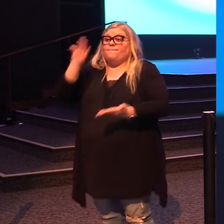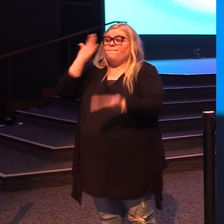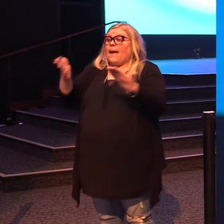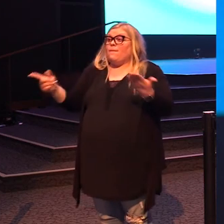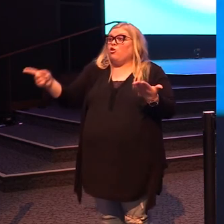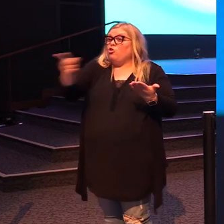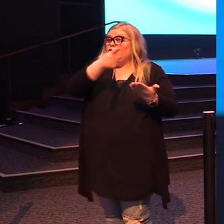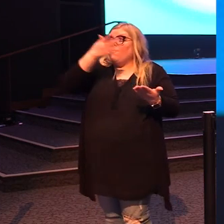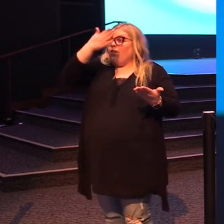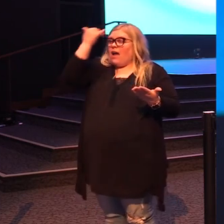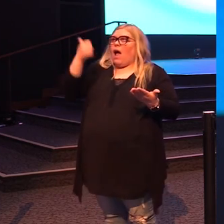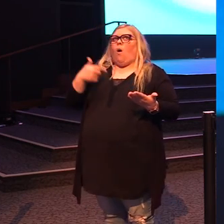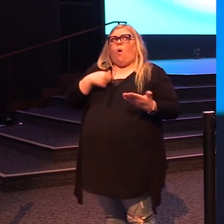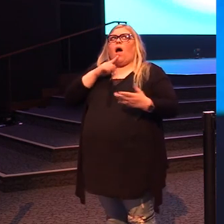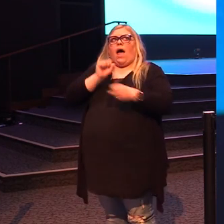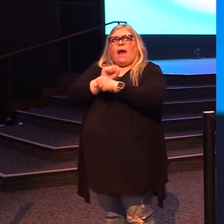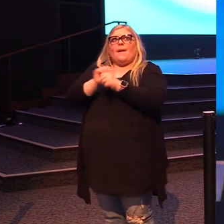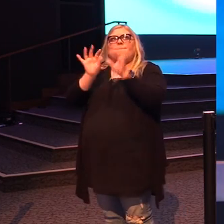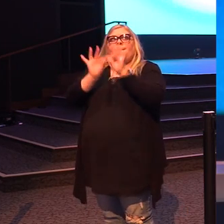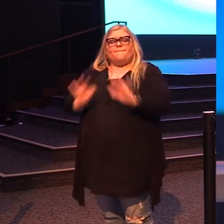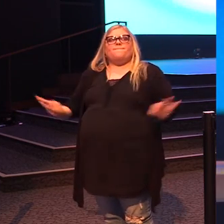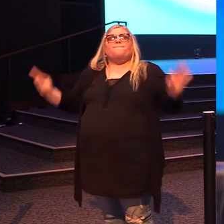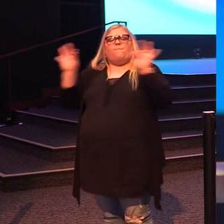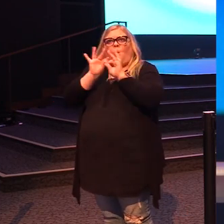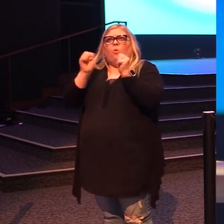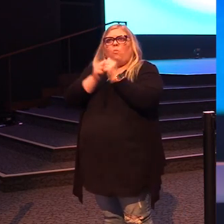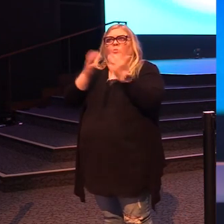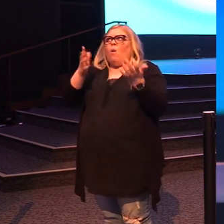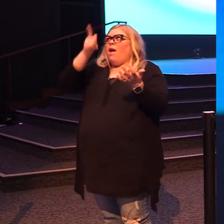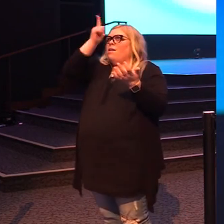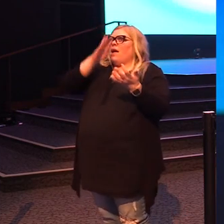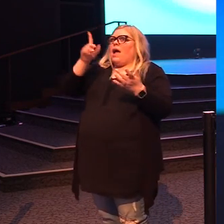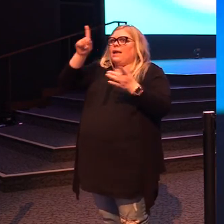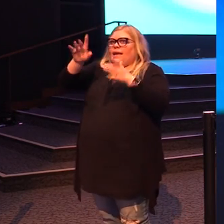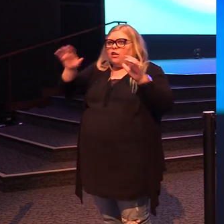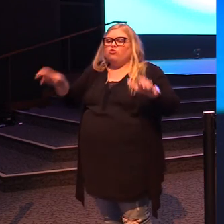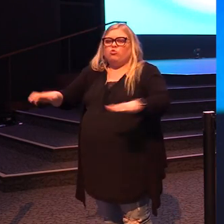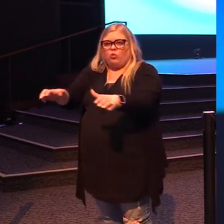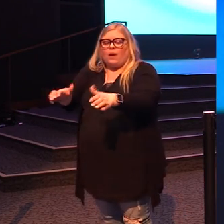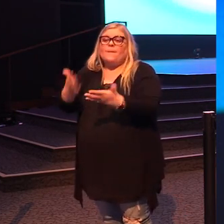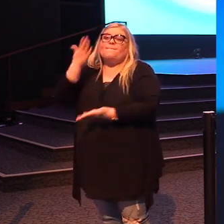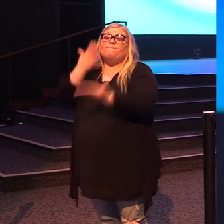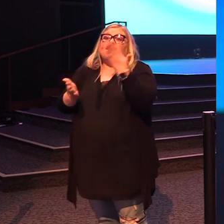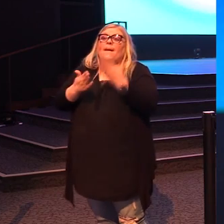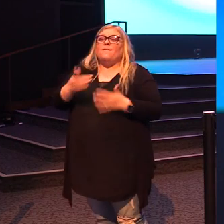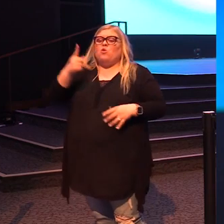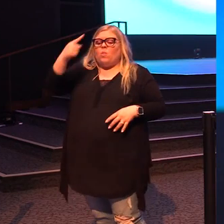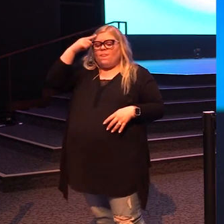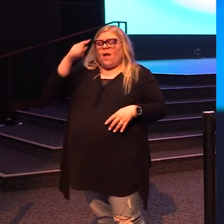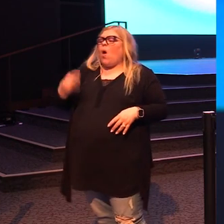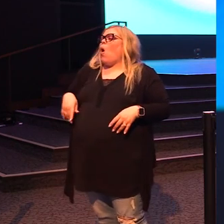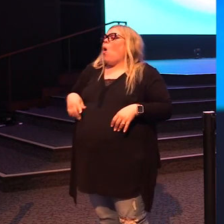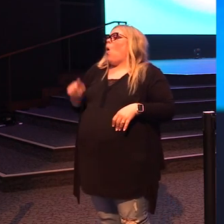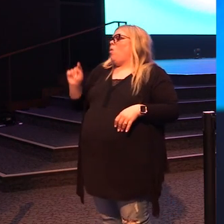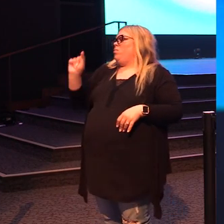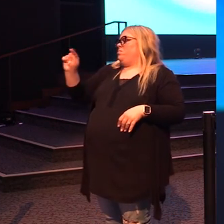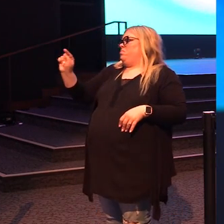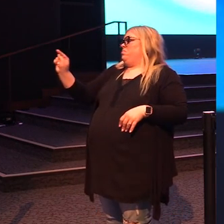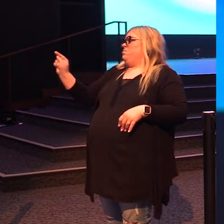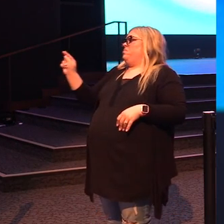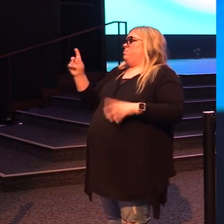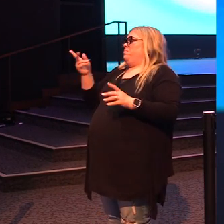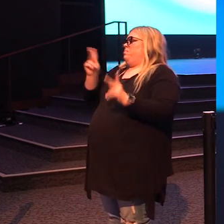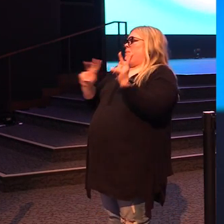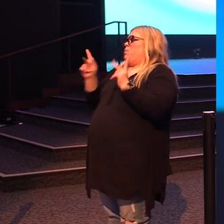are essential in the groundwork that God is doing on the earth right now. Maybe you think it's a few people with microphones